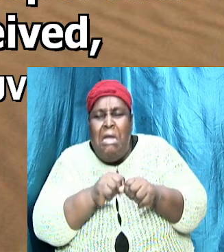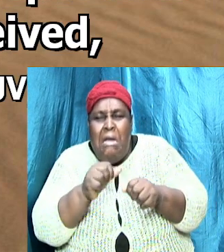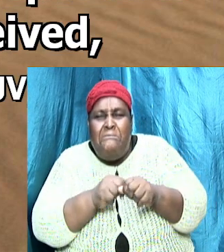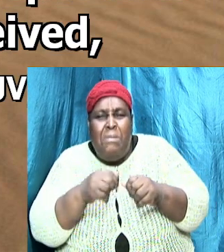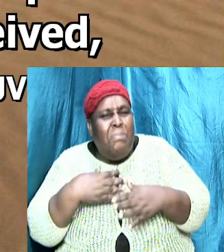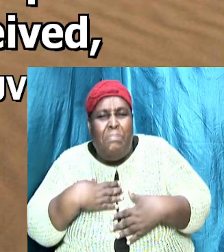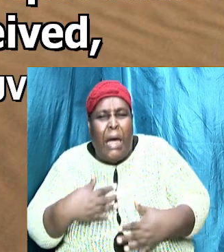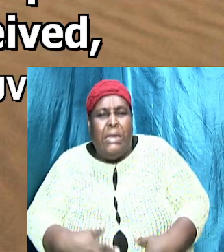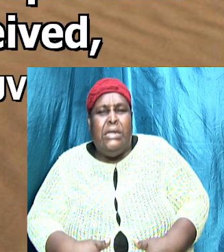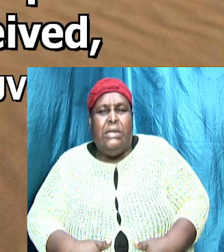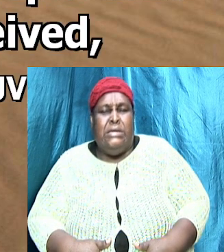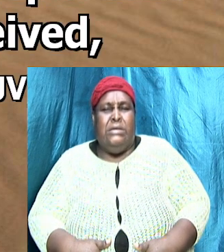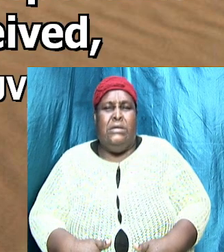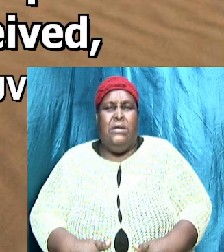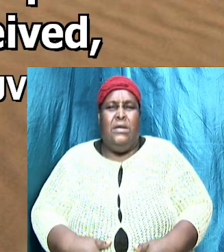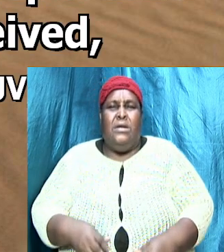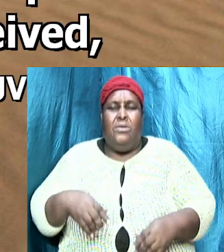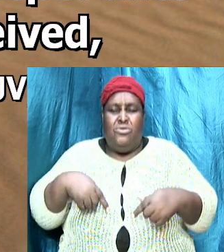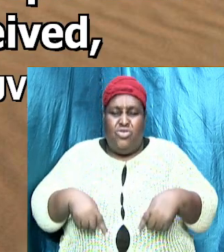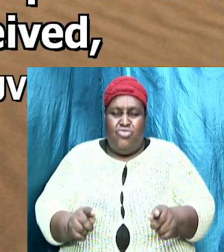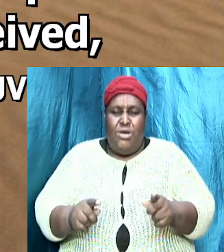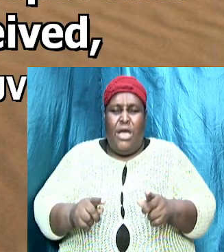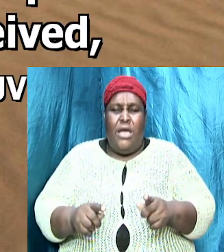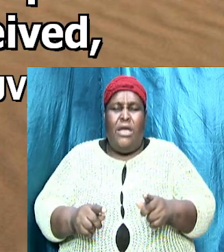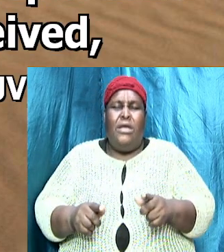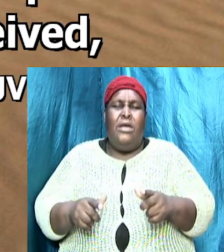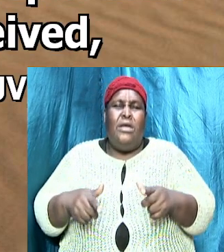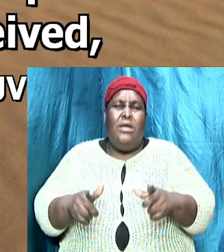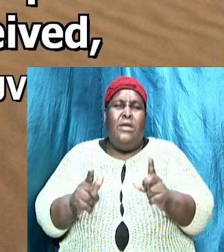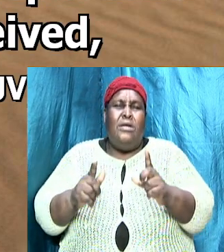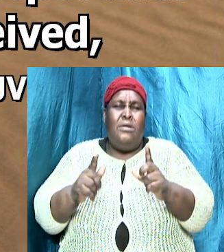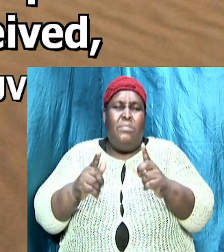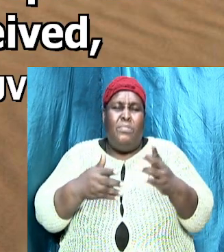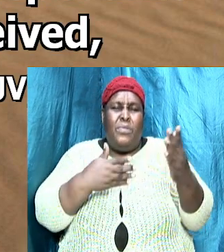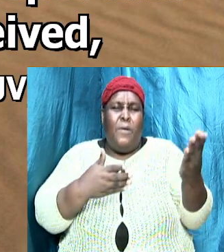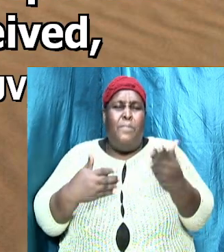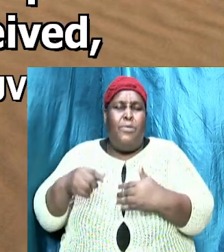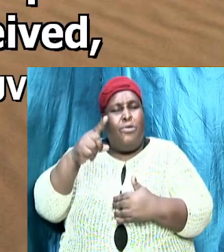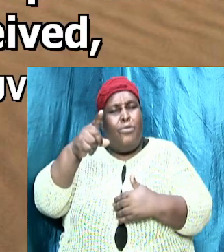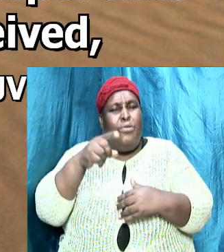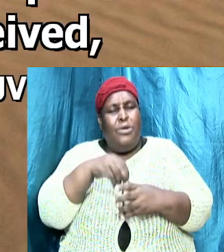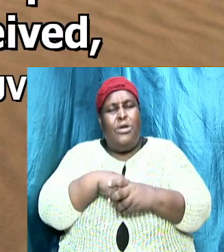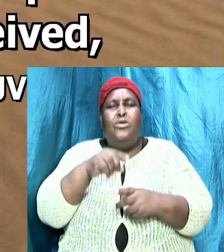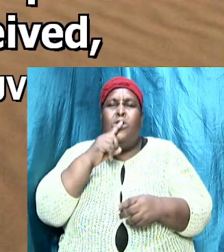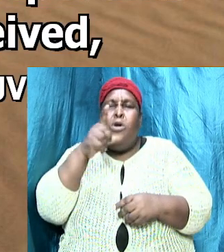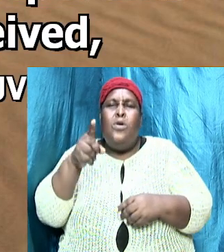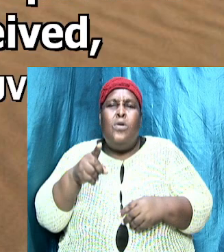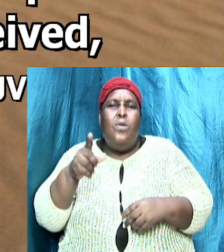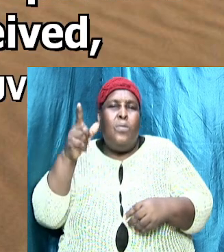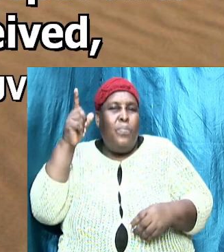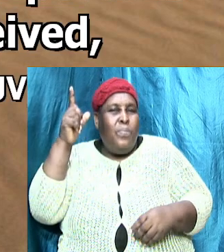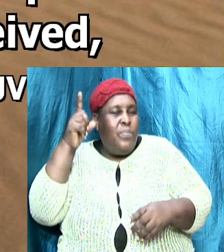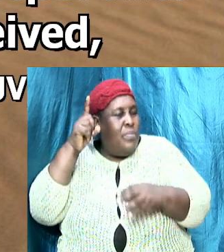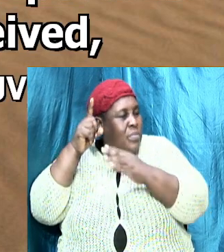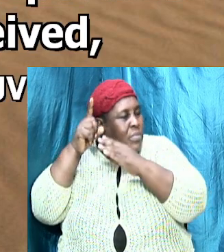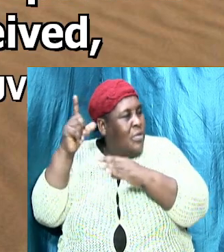when we are trying to bring you and upbraid you in the truth you open up your ear and your listener lie